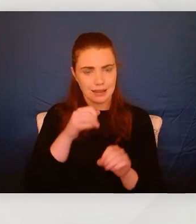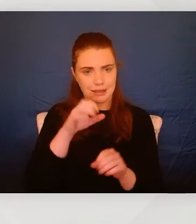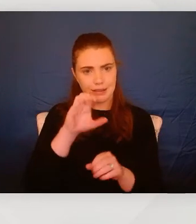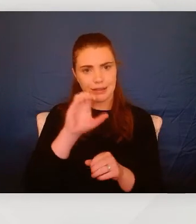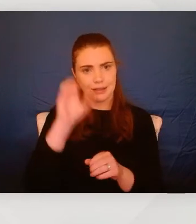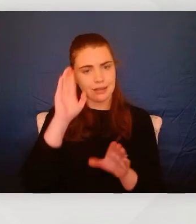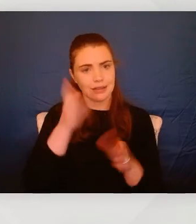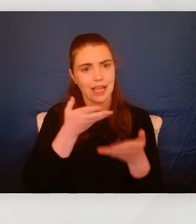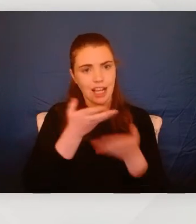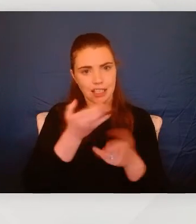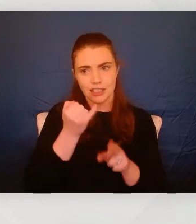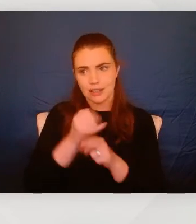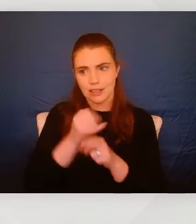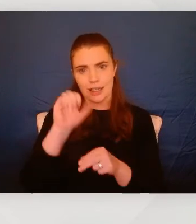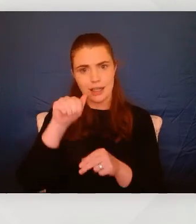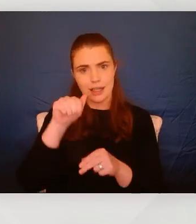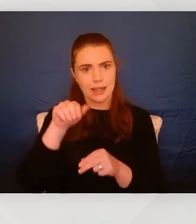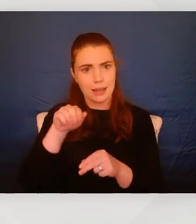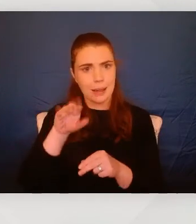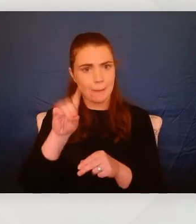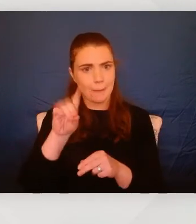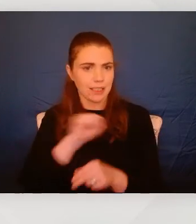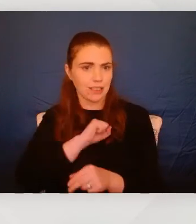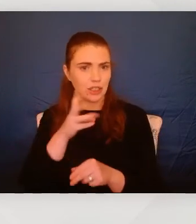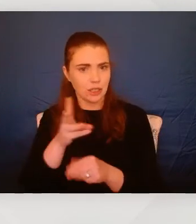Ireland. And I'm sure Mark will introduce himself. Thank you.